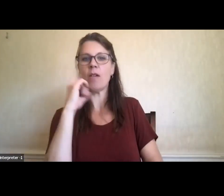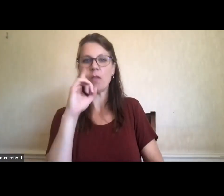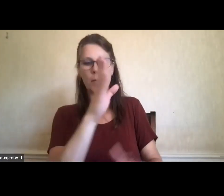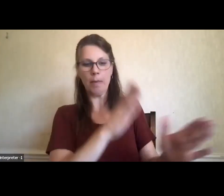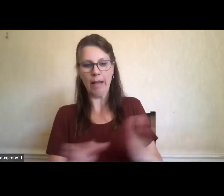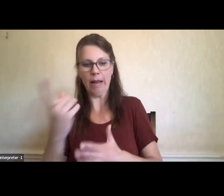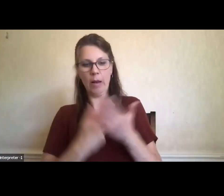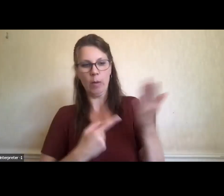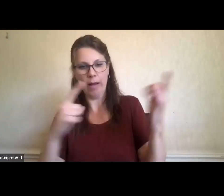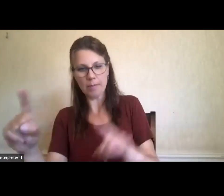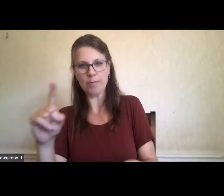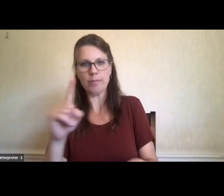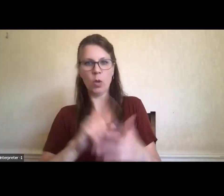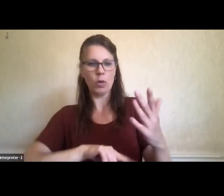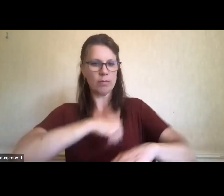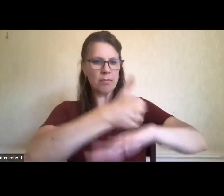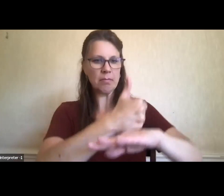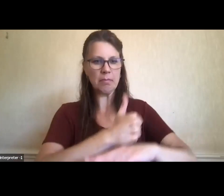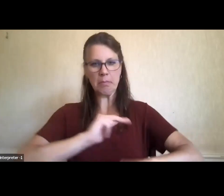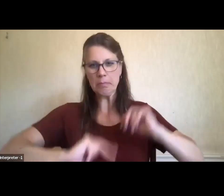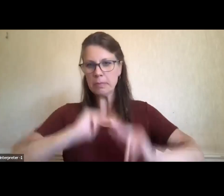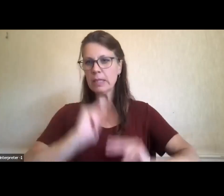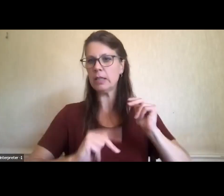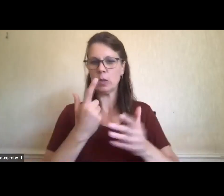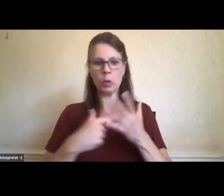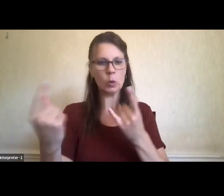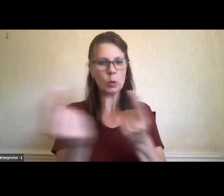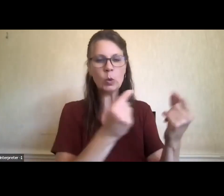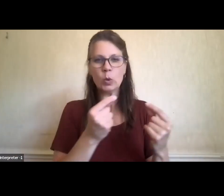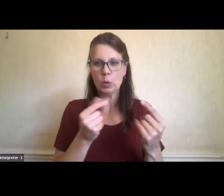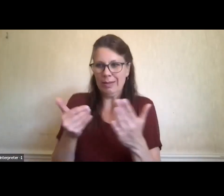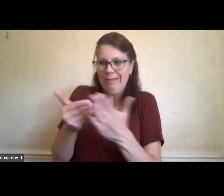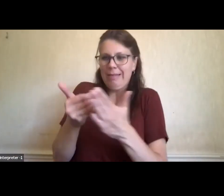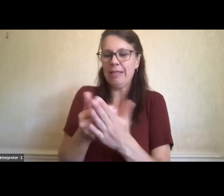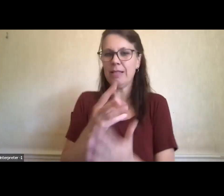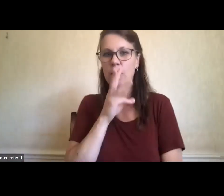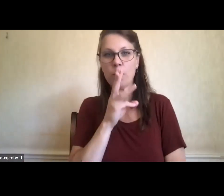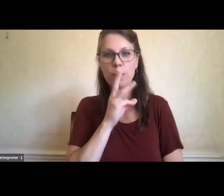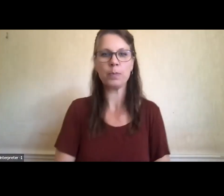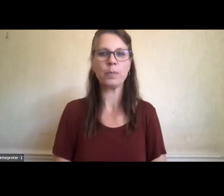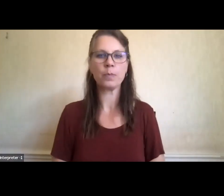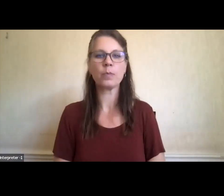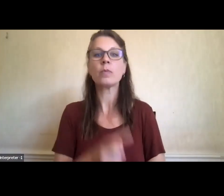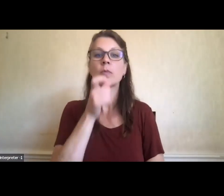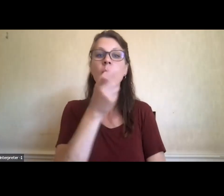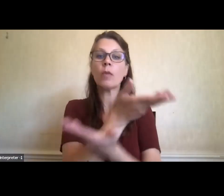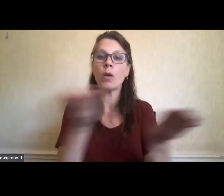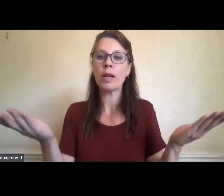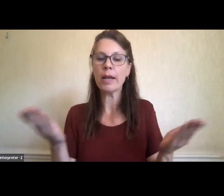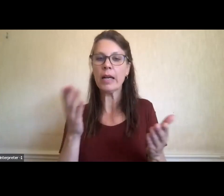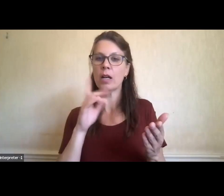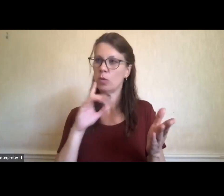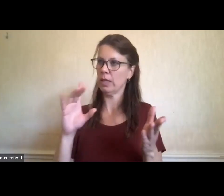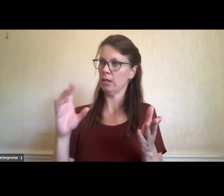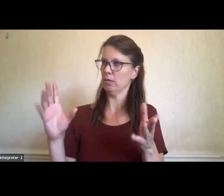And for those of us who, you know, fall within the realm of urban planners, landscape architects, emergency response